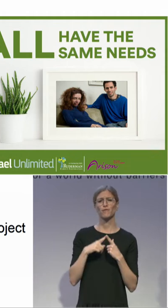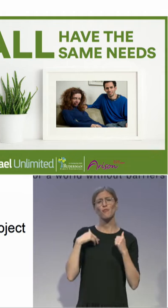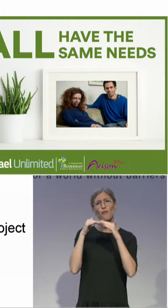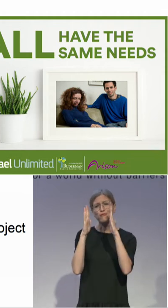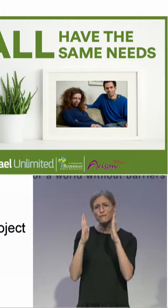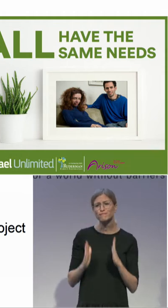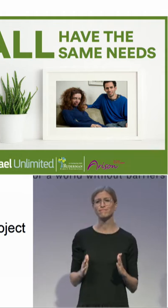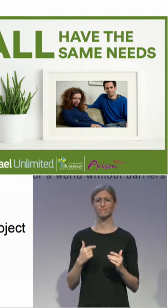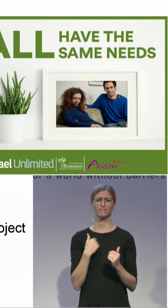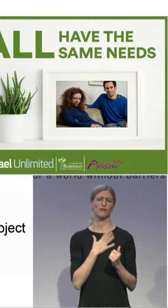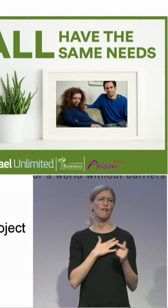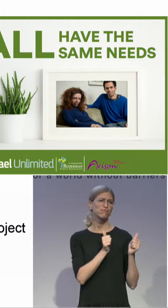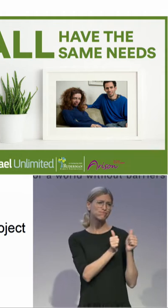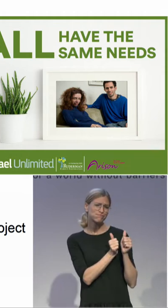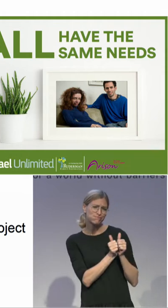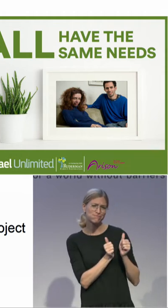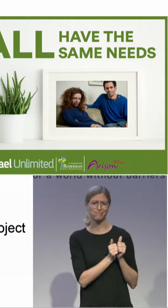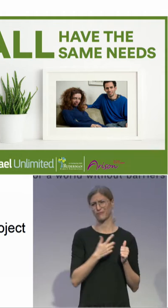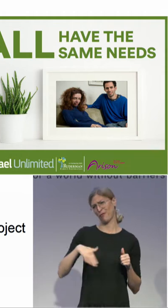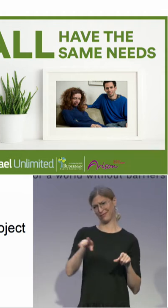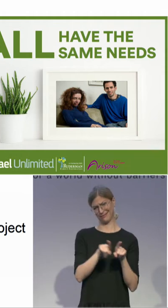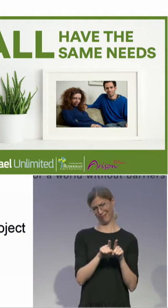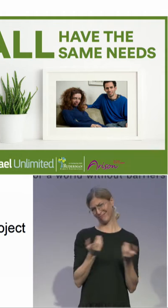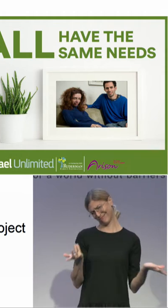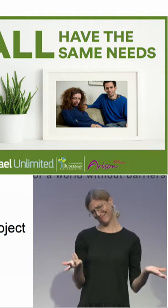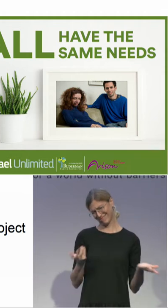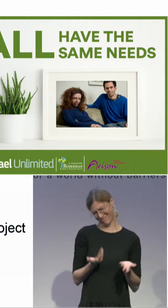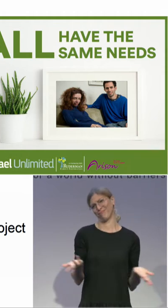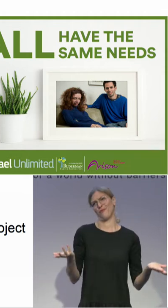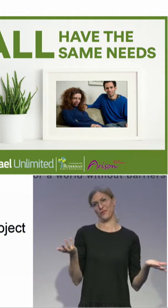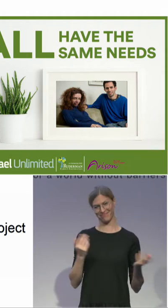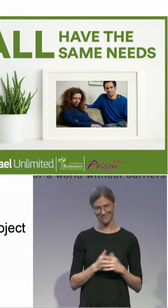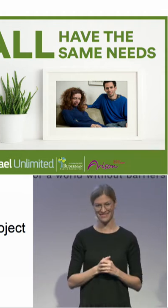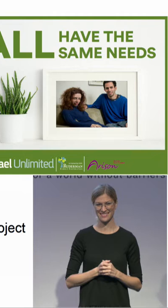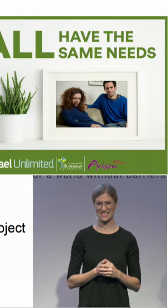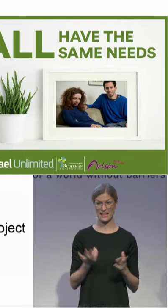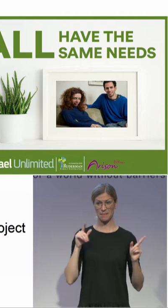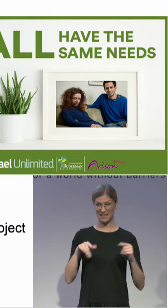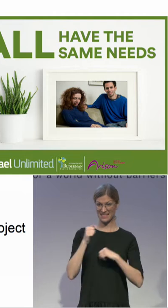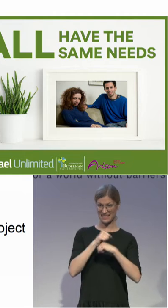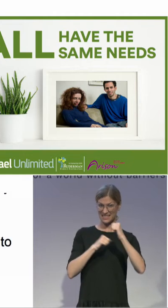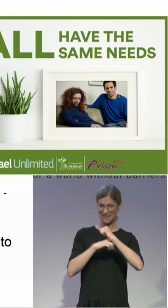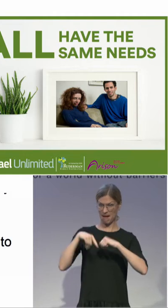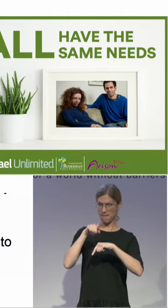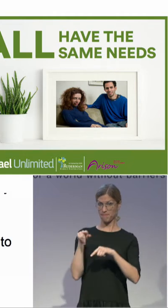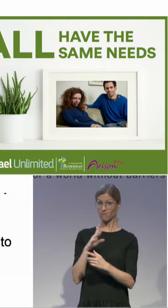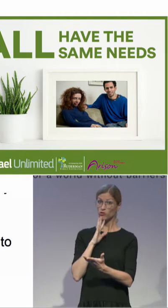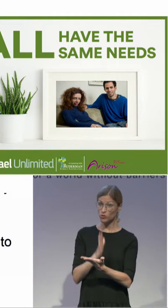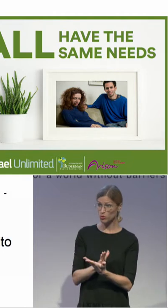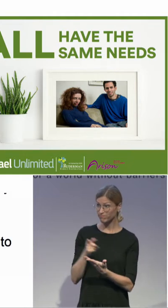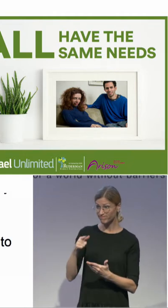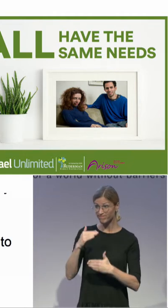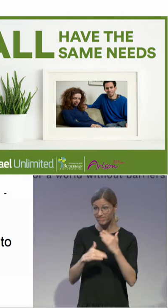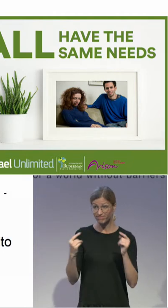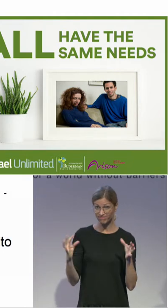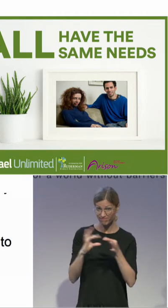meaningful relationships. But this is not how the system of services works. In Israel and